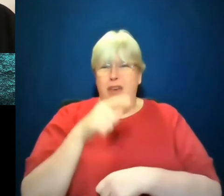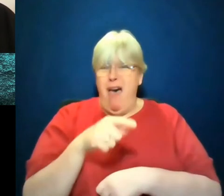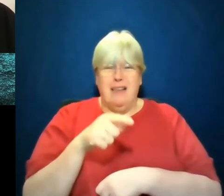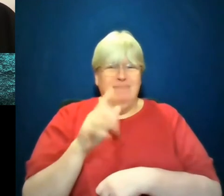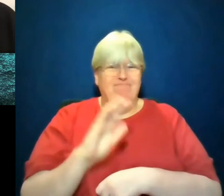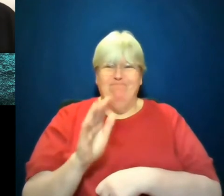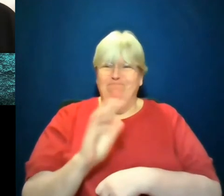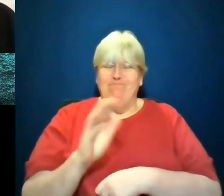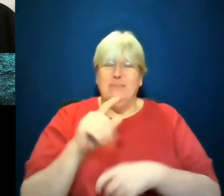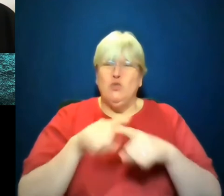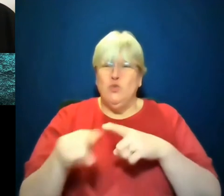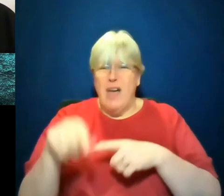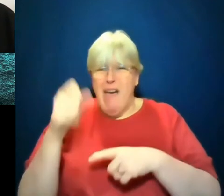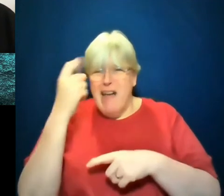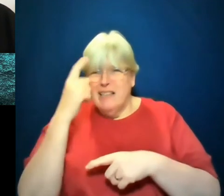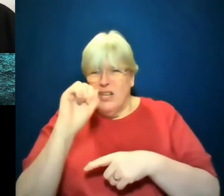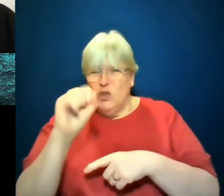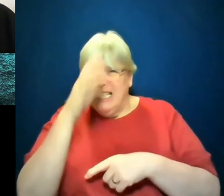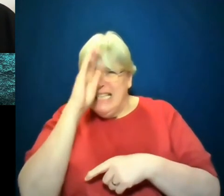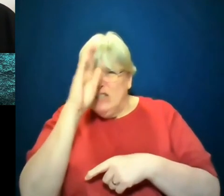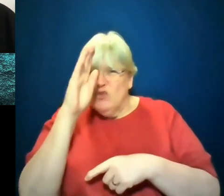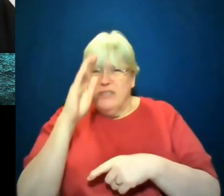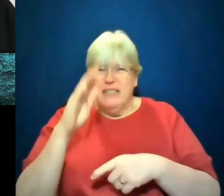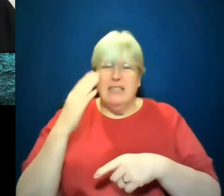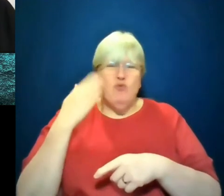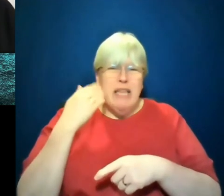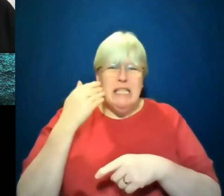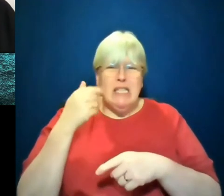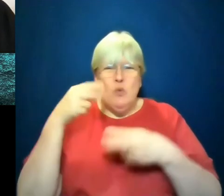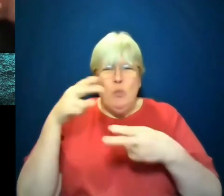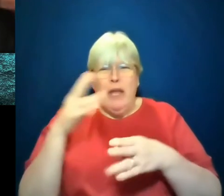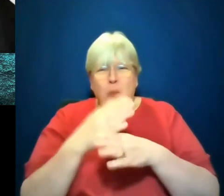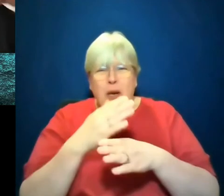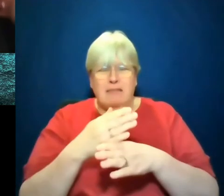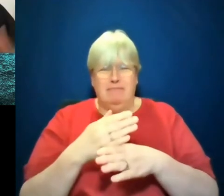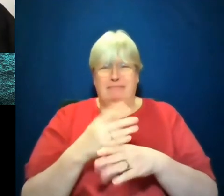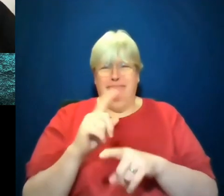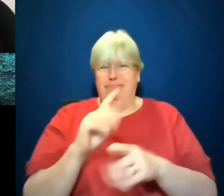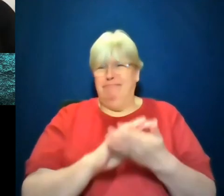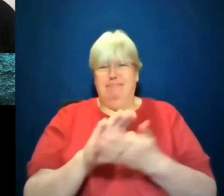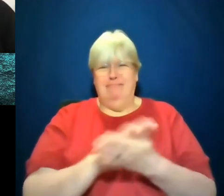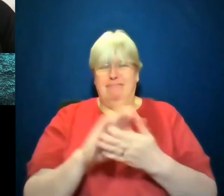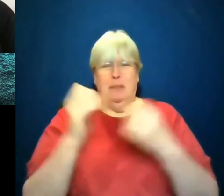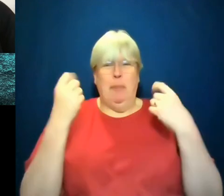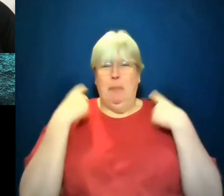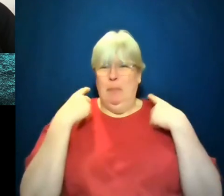dangerously racist way of thinking. What is that? So I don't, that's the opposite of healing for me.